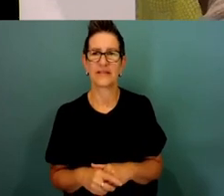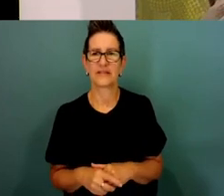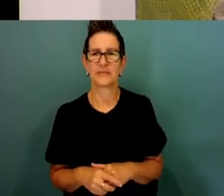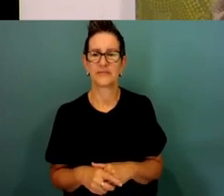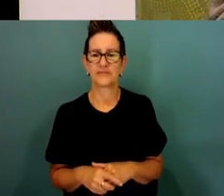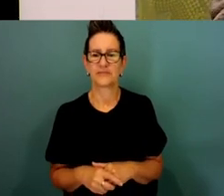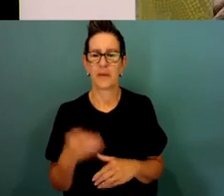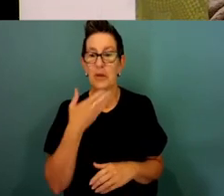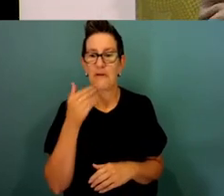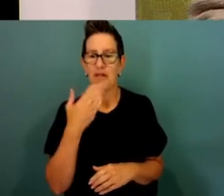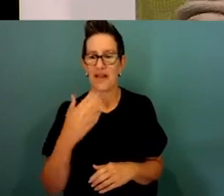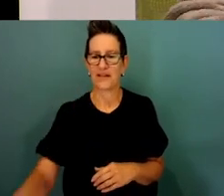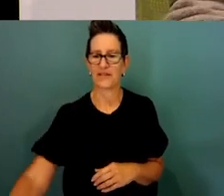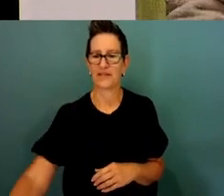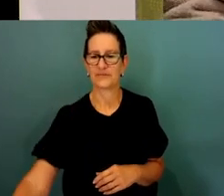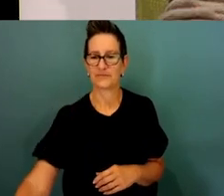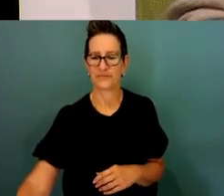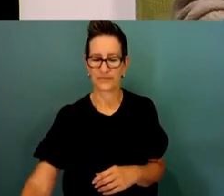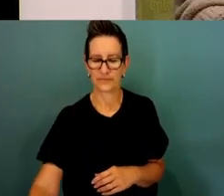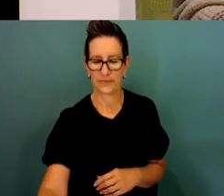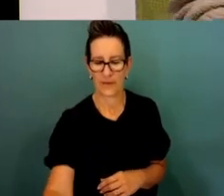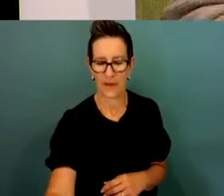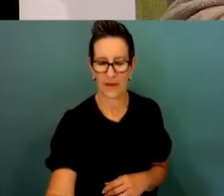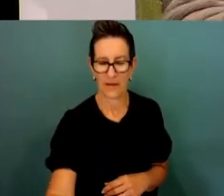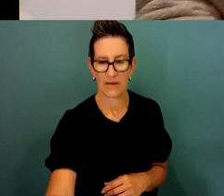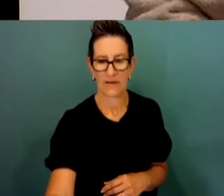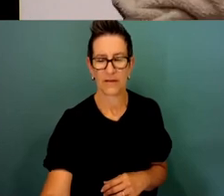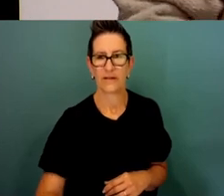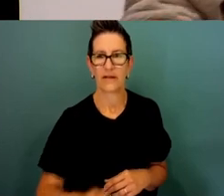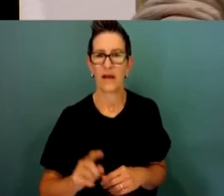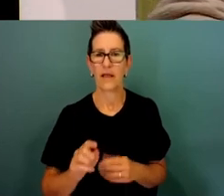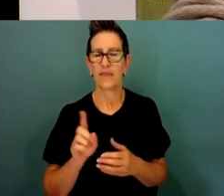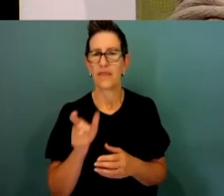Beautiful. Thank you. Now, that word in our language is hello.